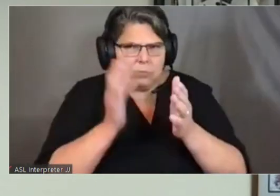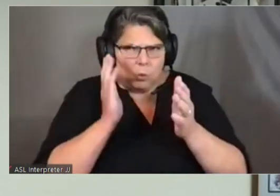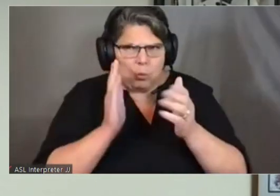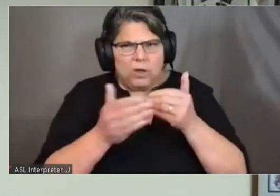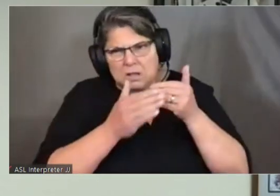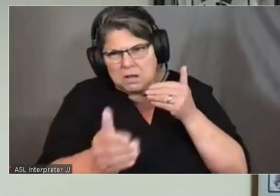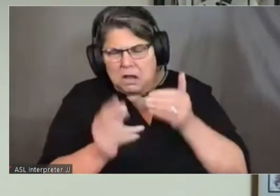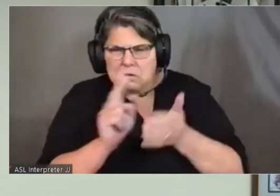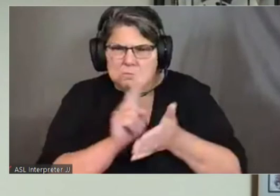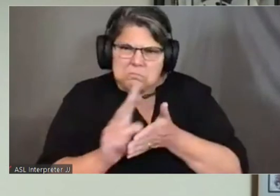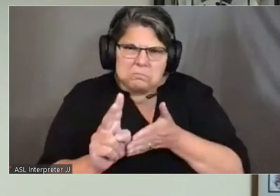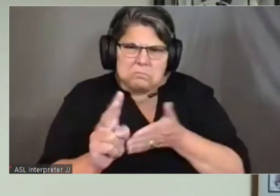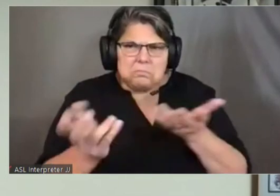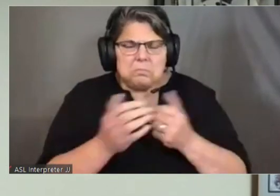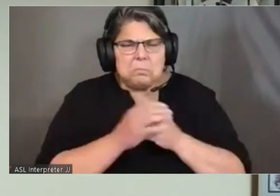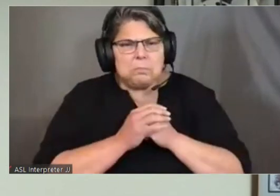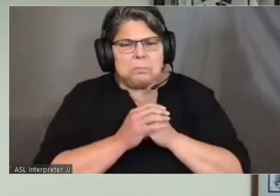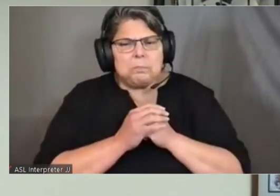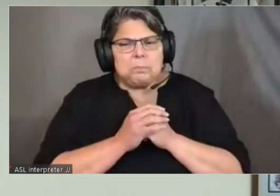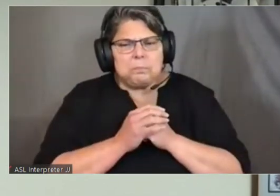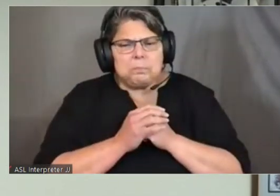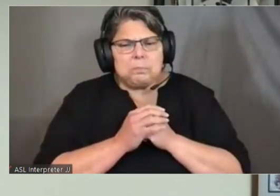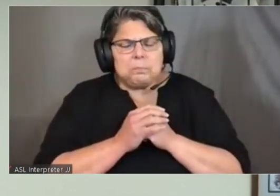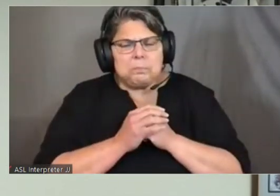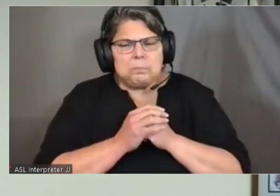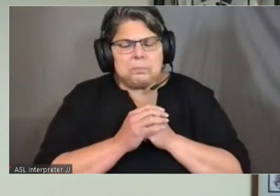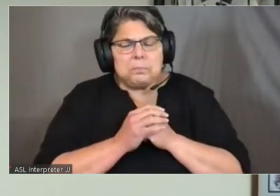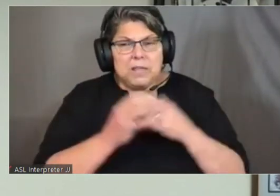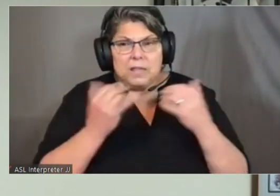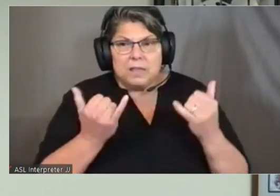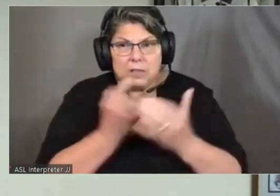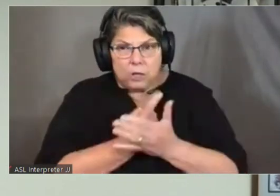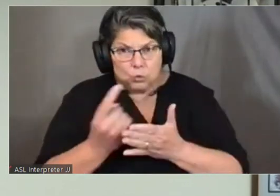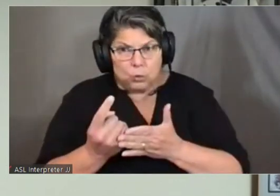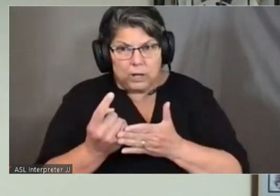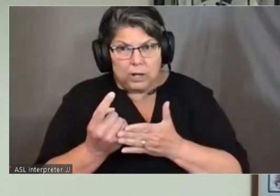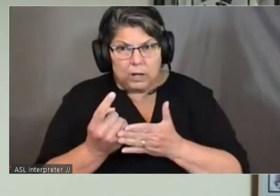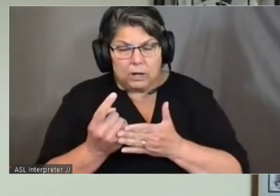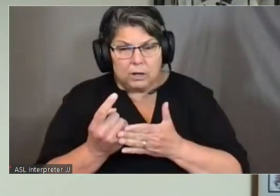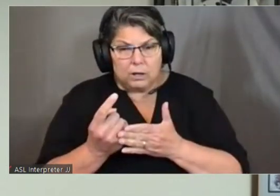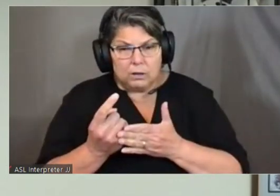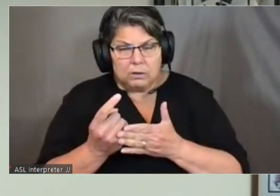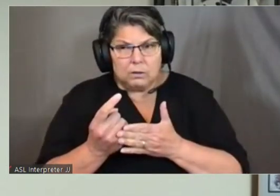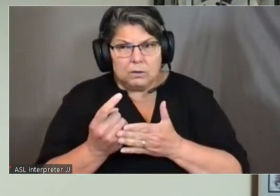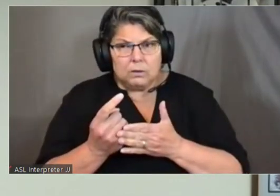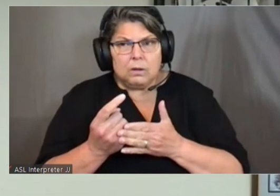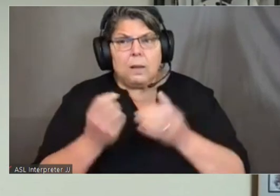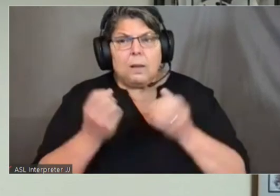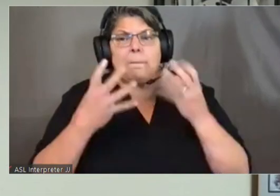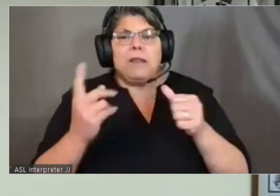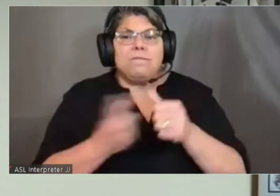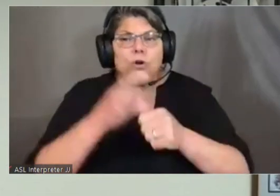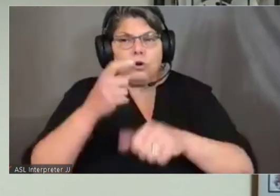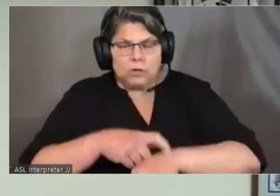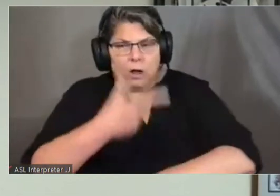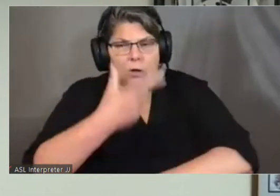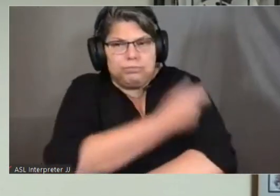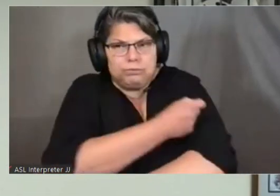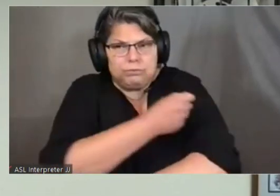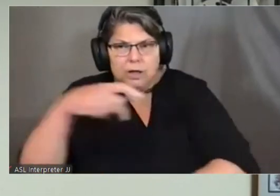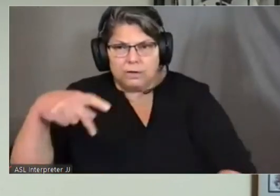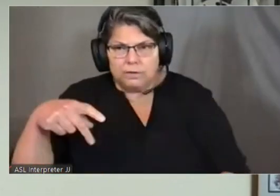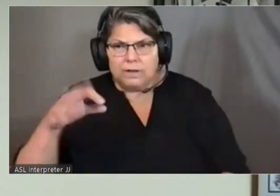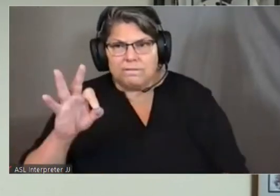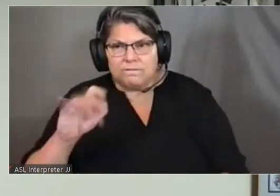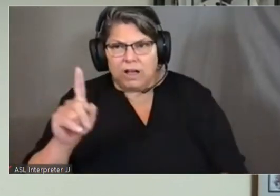the next couple of weeks. It's this week we have been giving a lot of first doses of Pfizer and Moderna as well